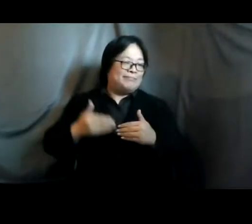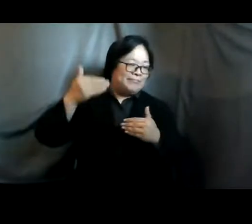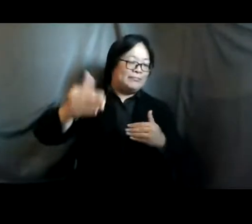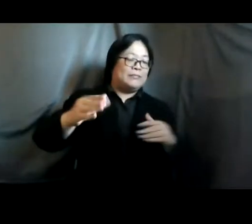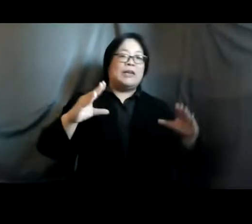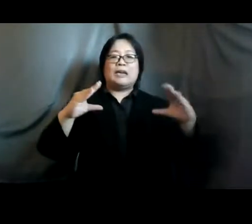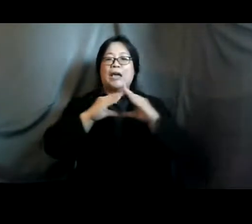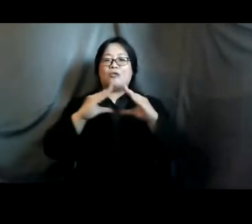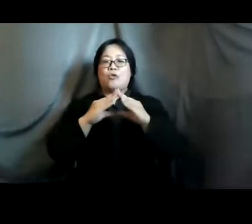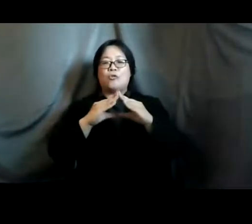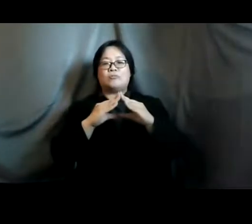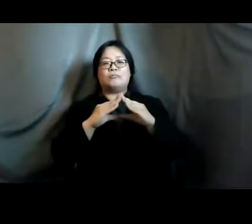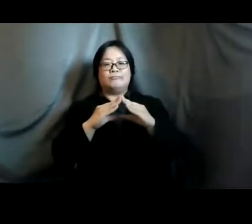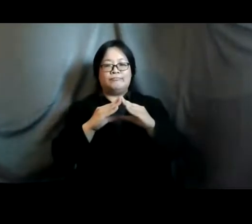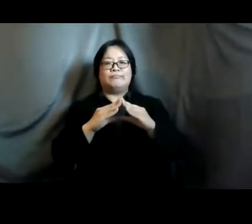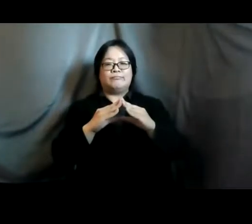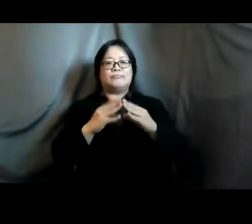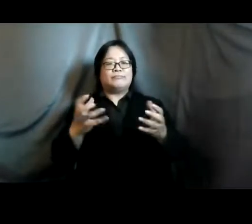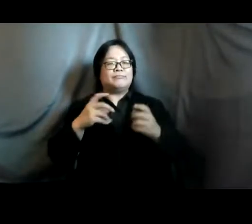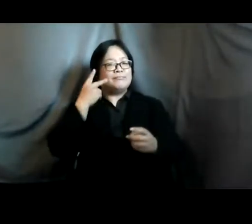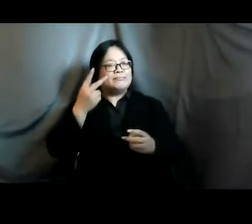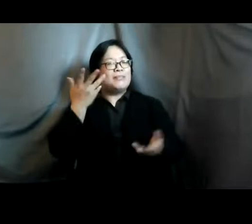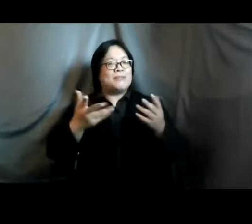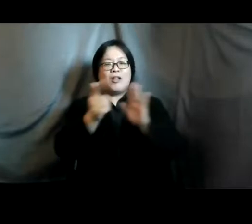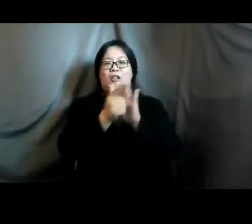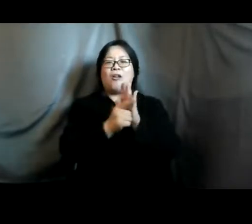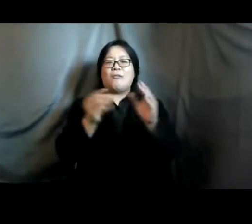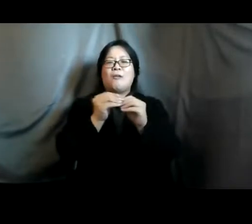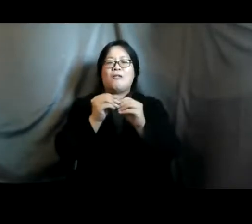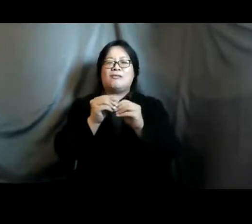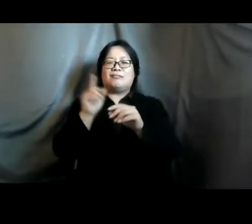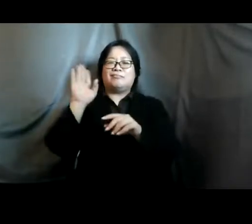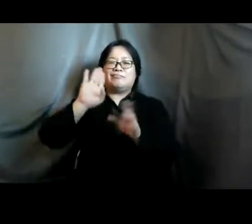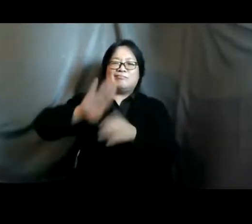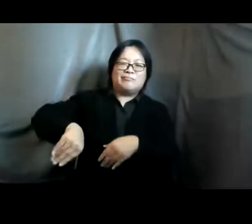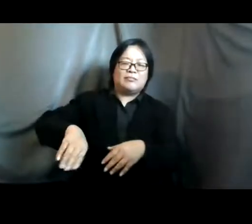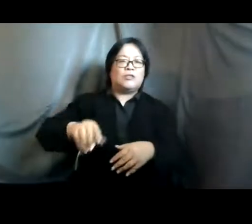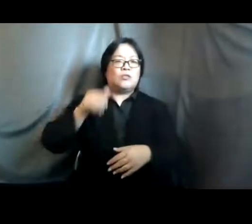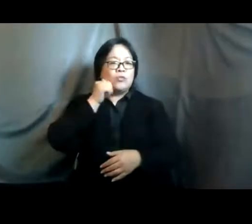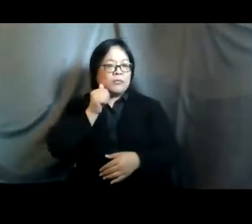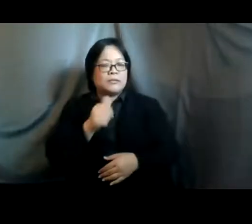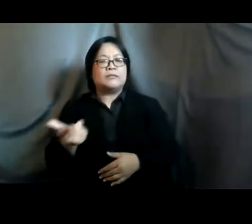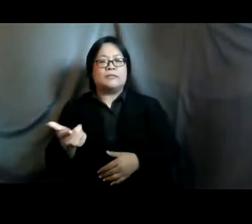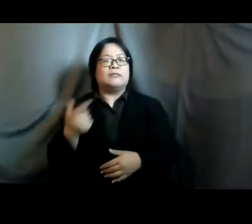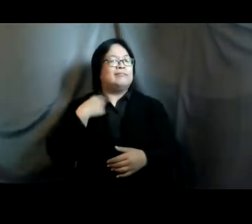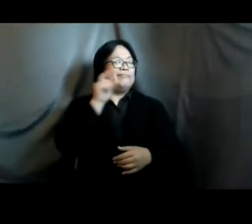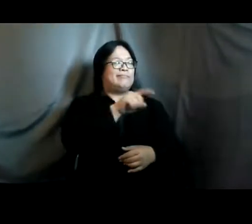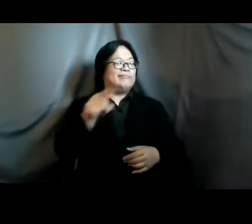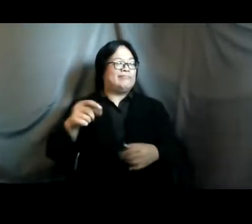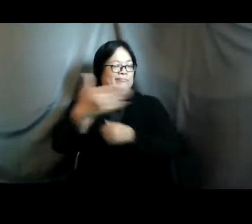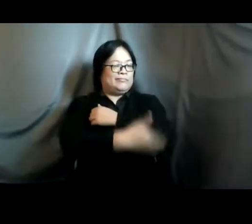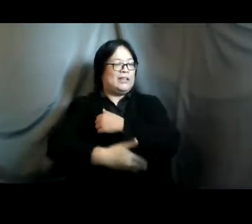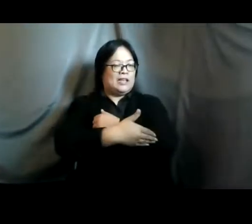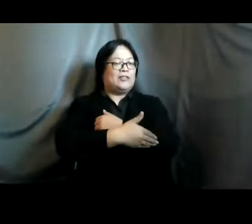unjust laws which penalized women and this is something that has taken i mean a number of countries in our region have done it